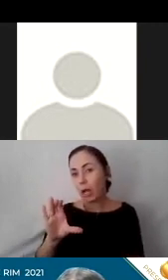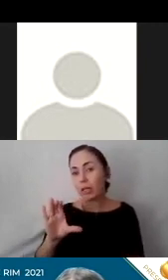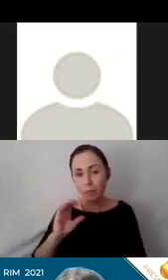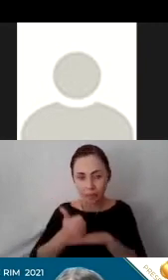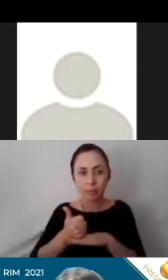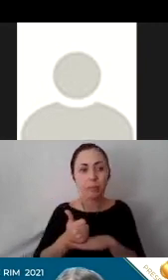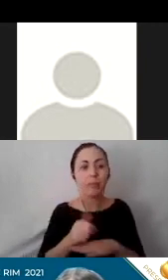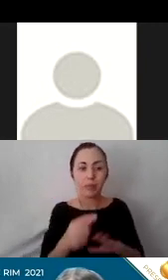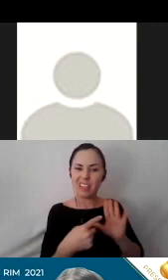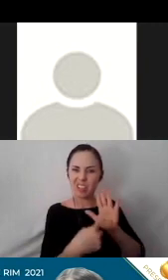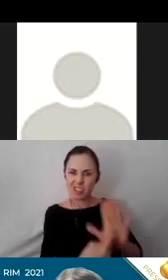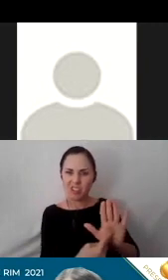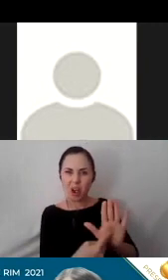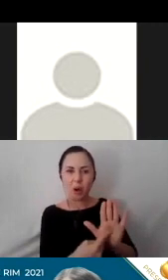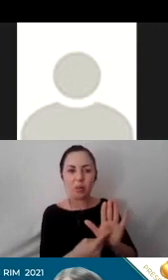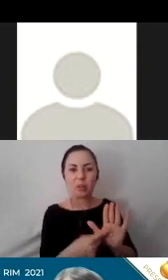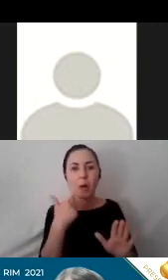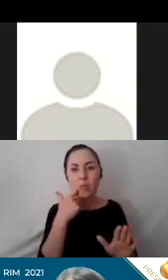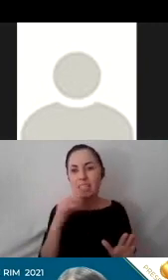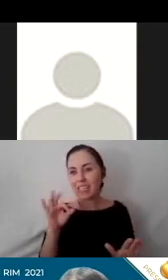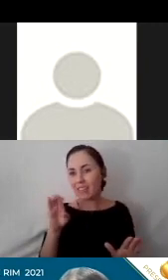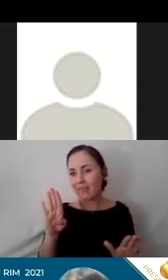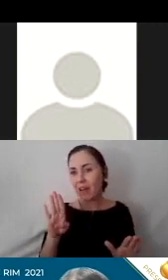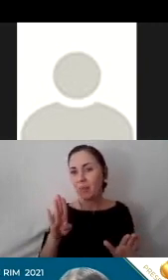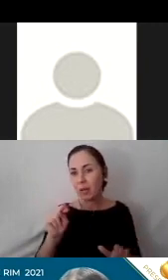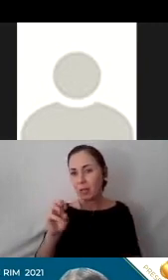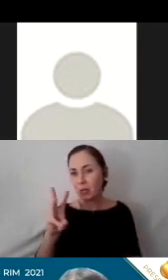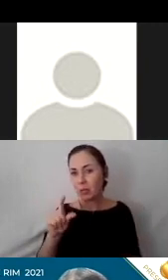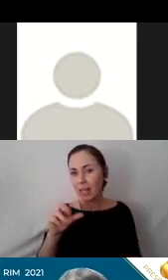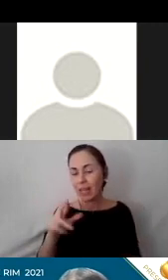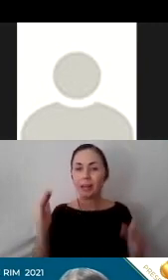the HVAC newsletter that came out in February. Next slide.